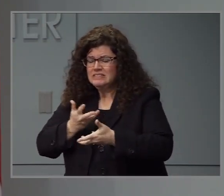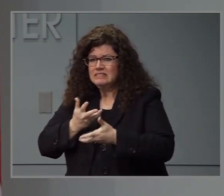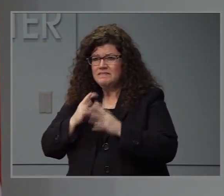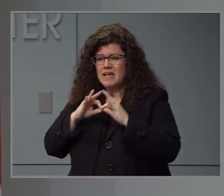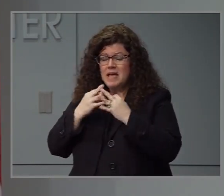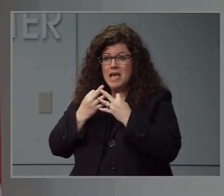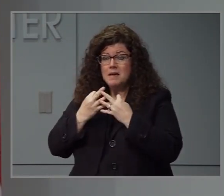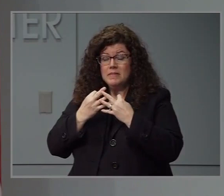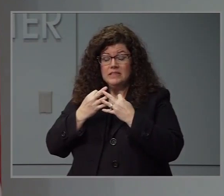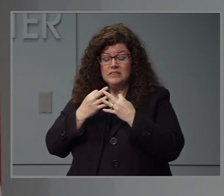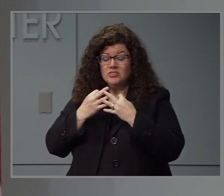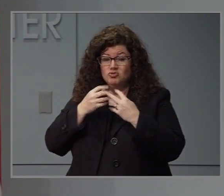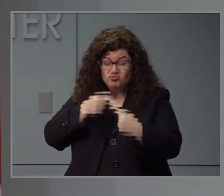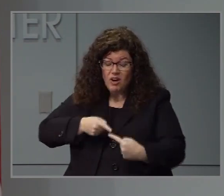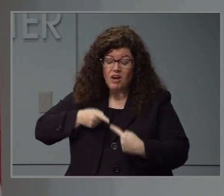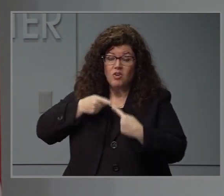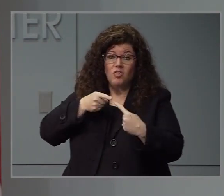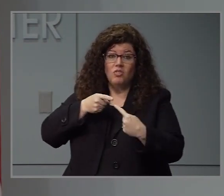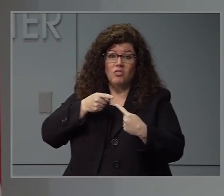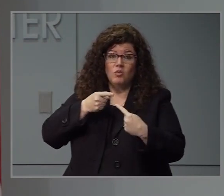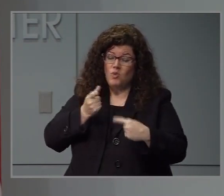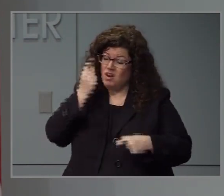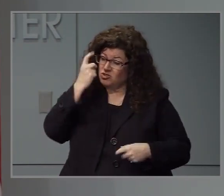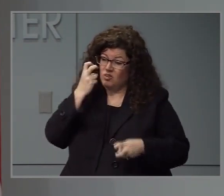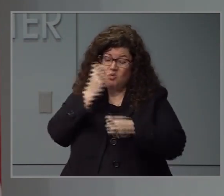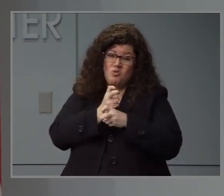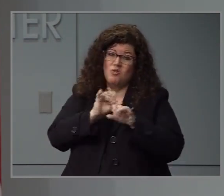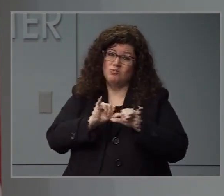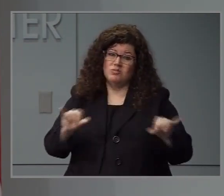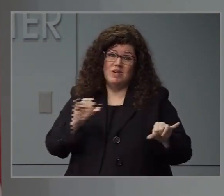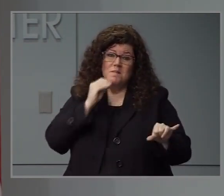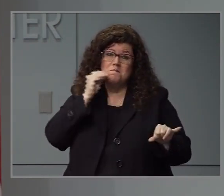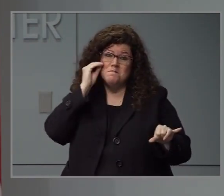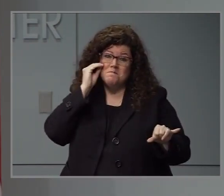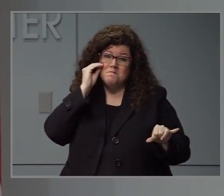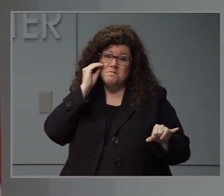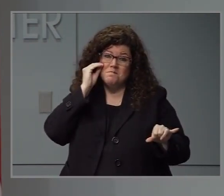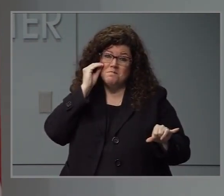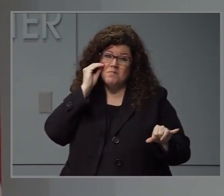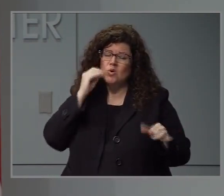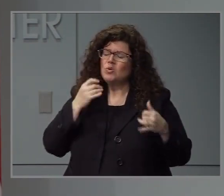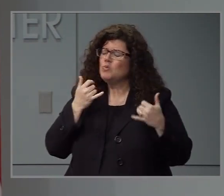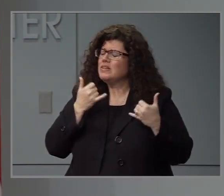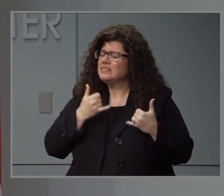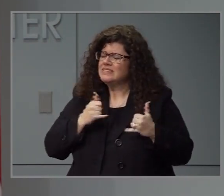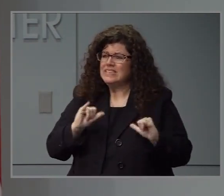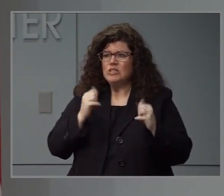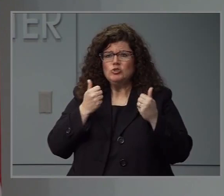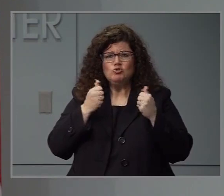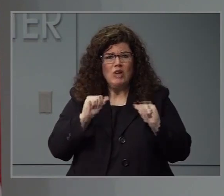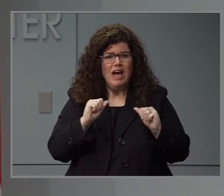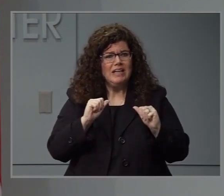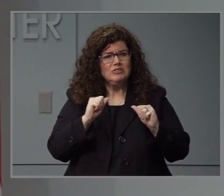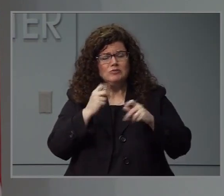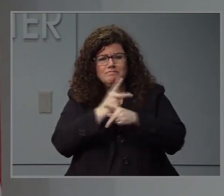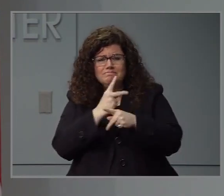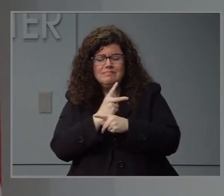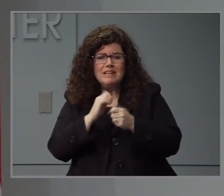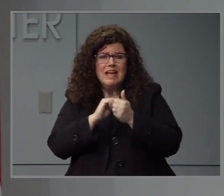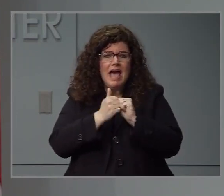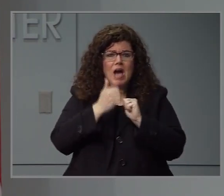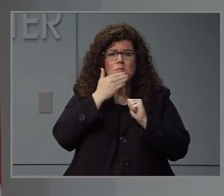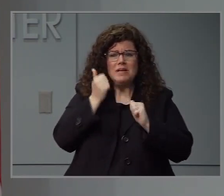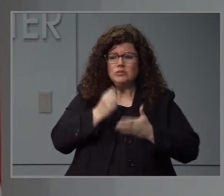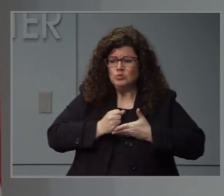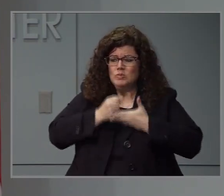We understand that sacrifice, and we continue to aggressively pursue every resource we can to help North Carolinians who are